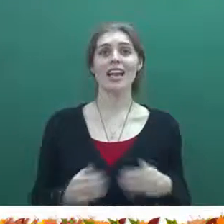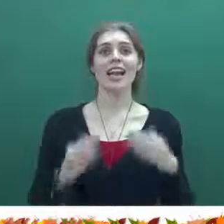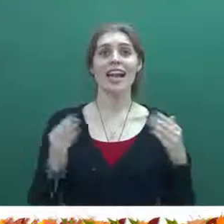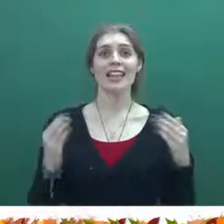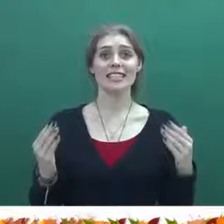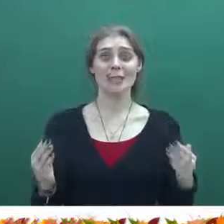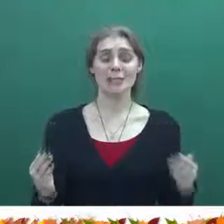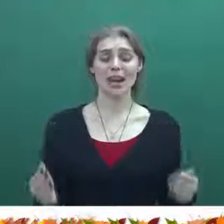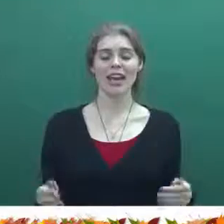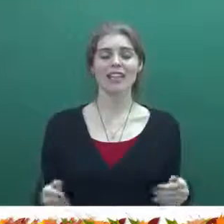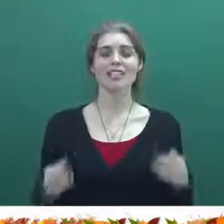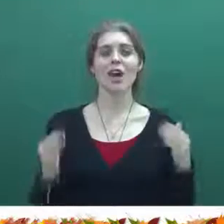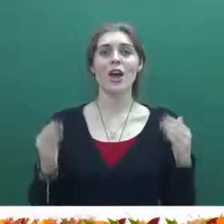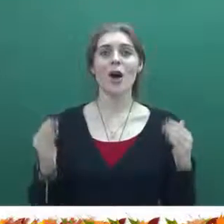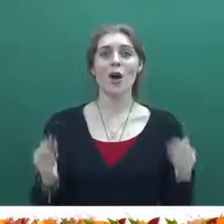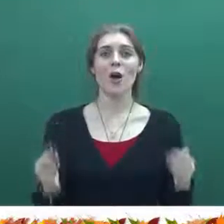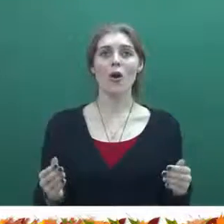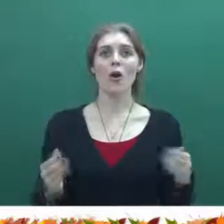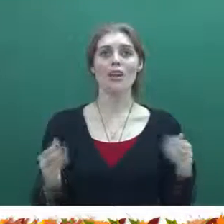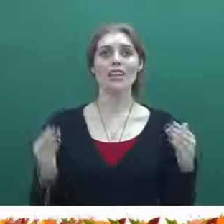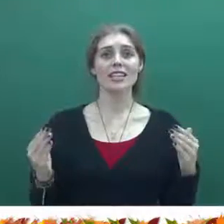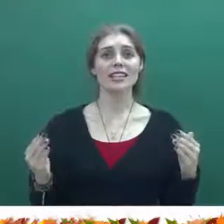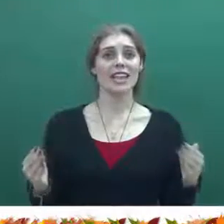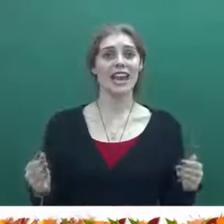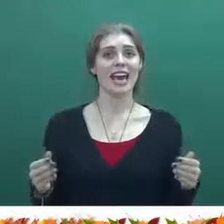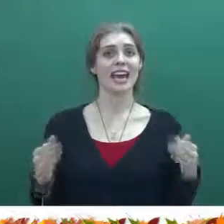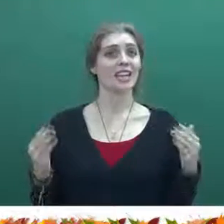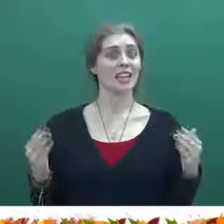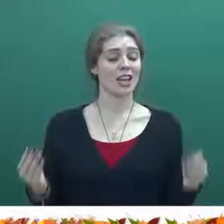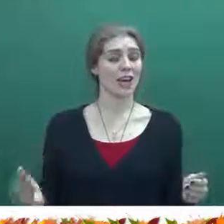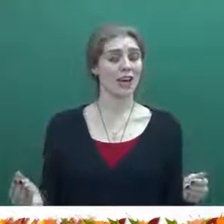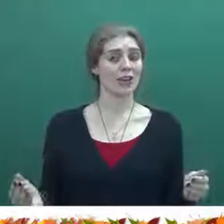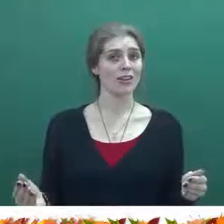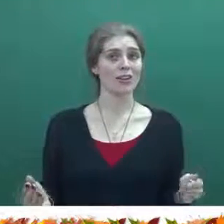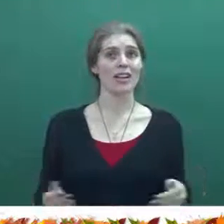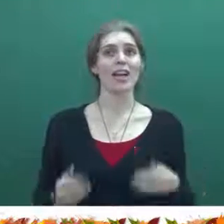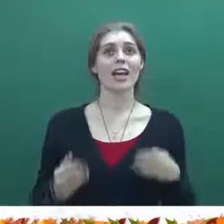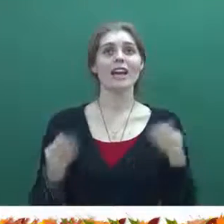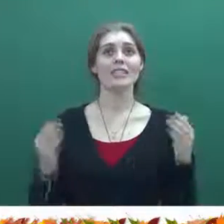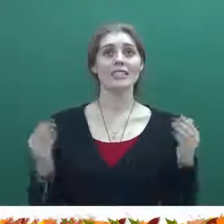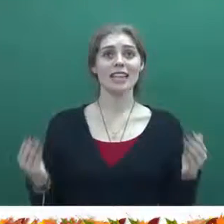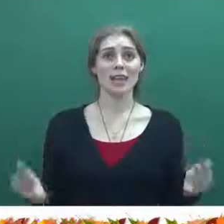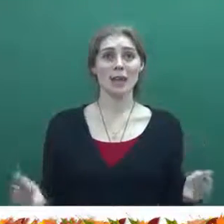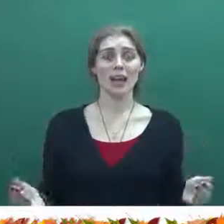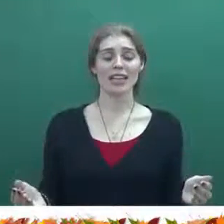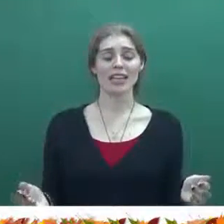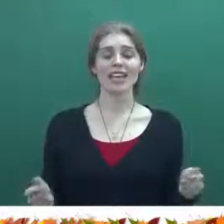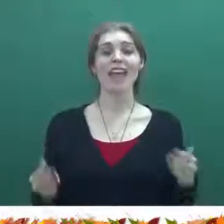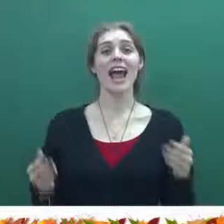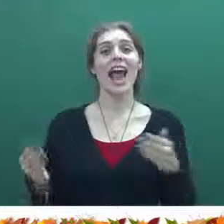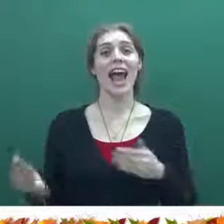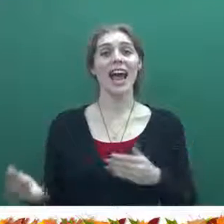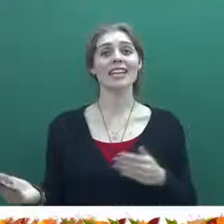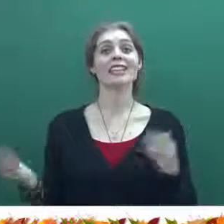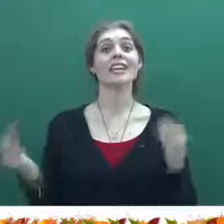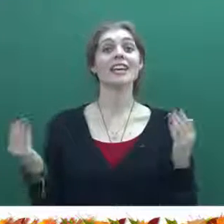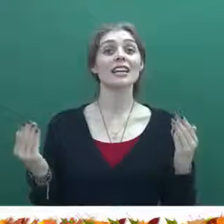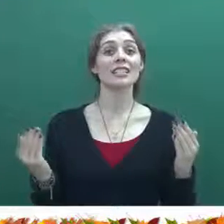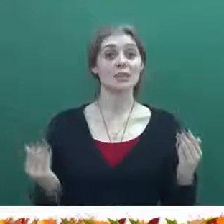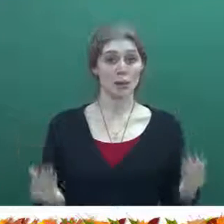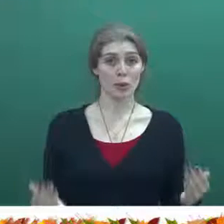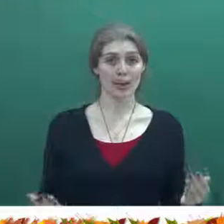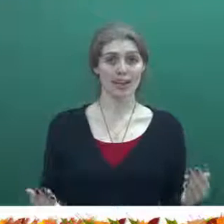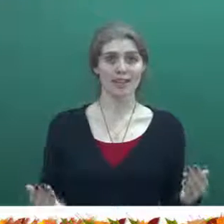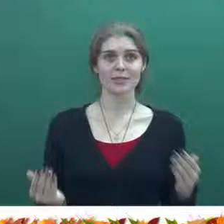can spend all day long sunbathing and